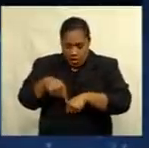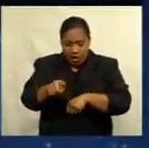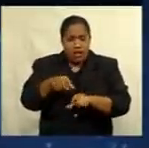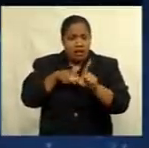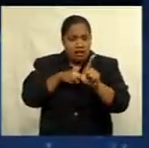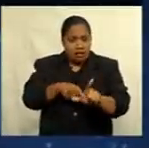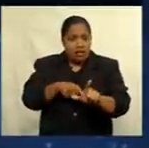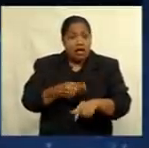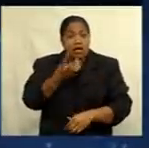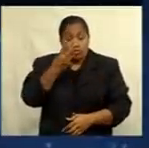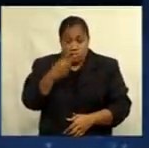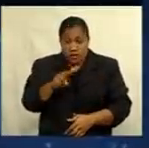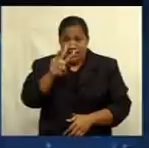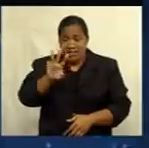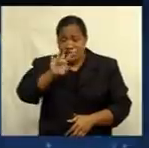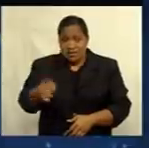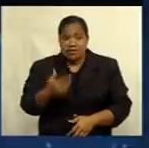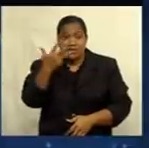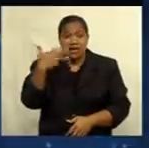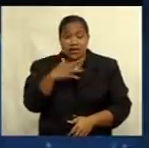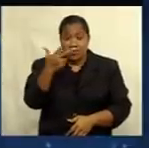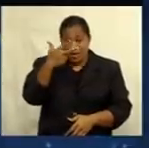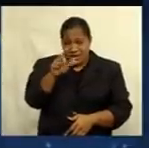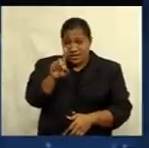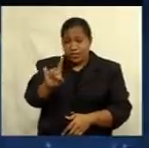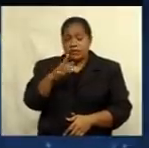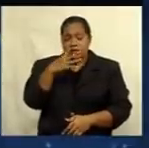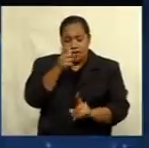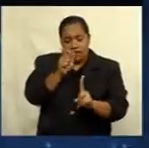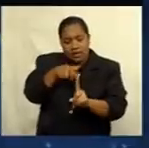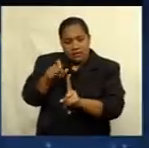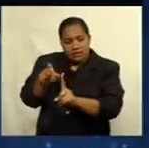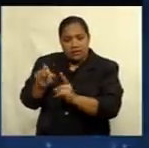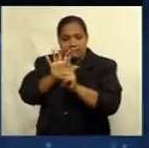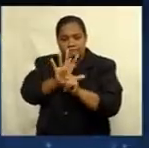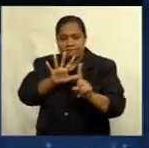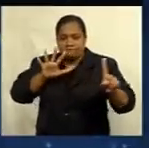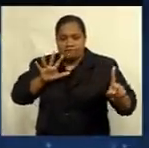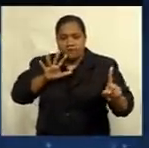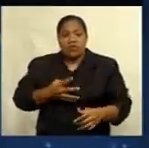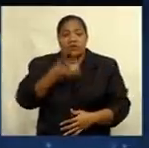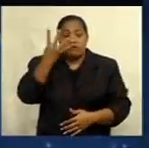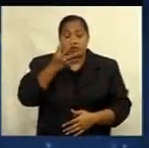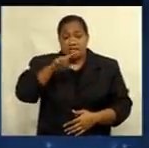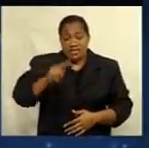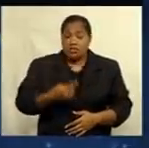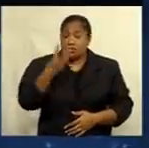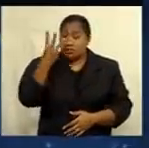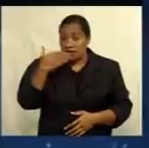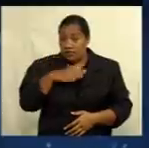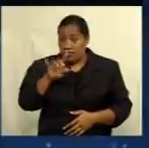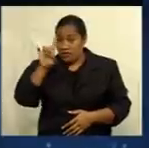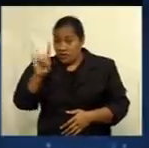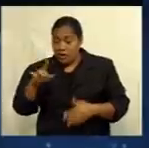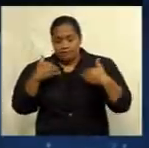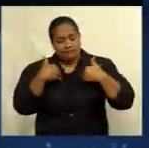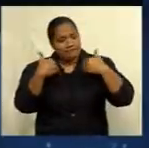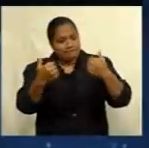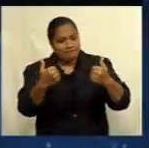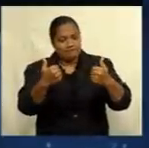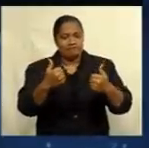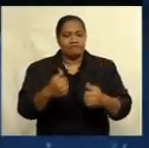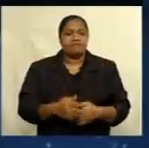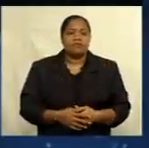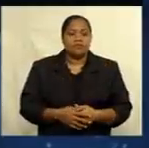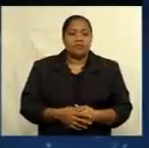23,981 active cases in isolation with 14,301 recoveries in total.